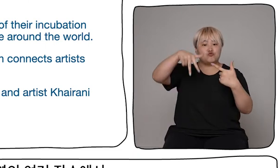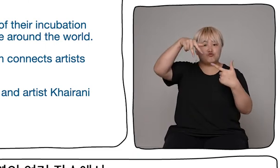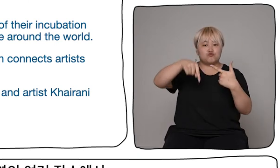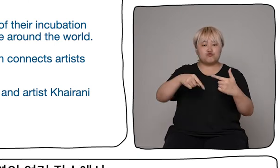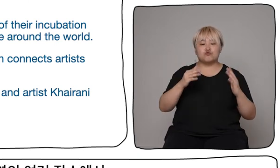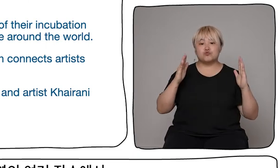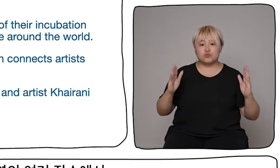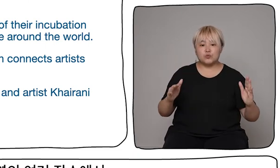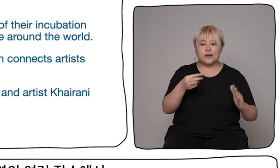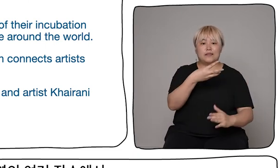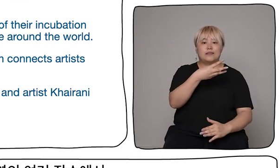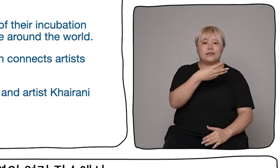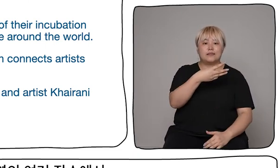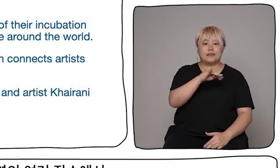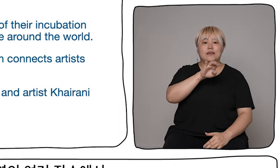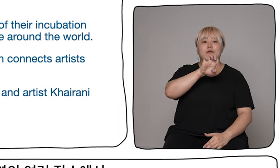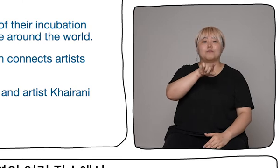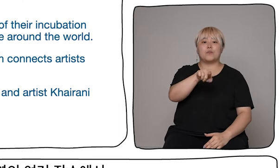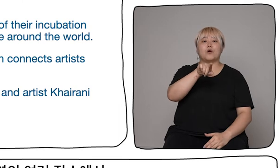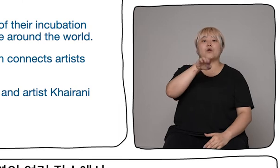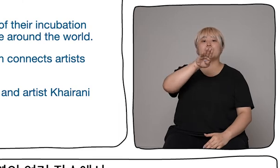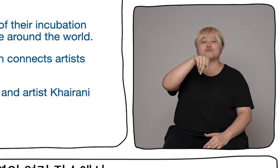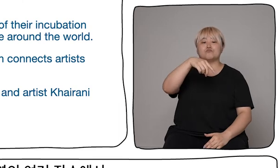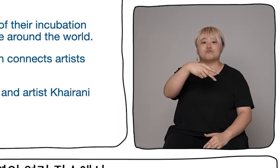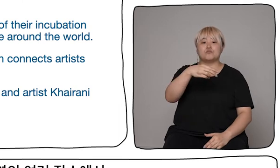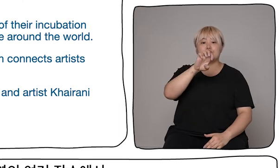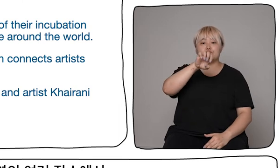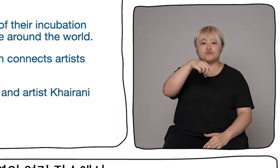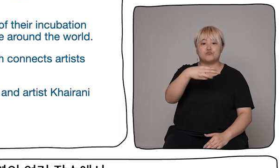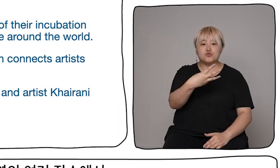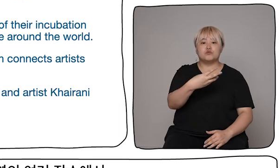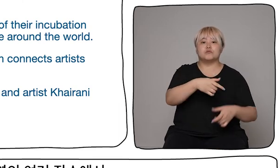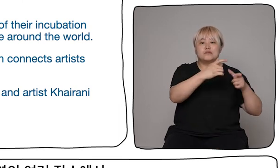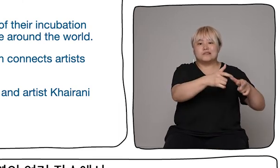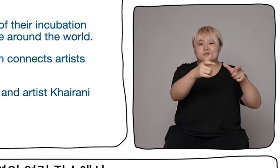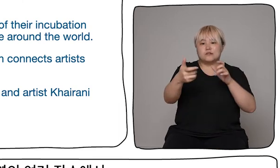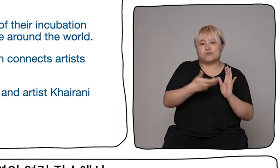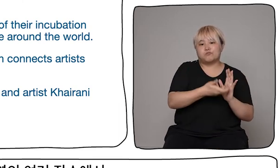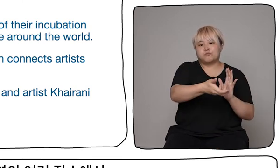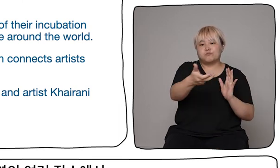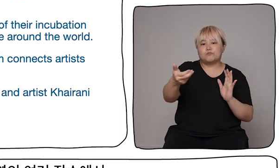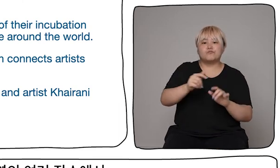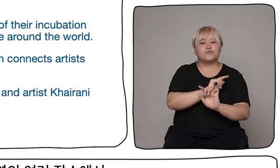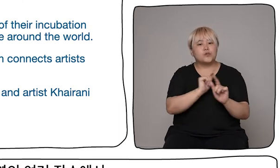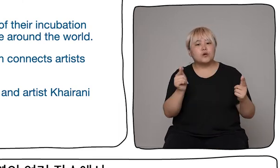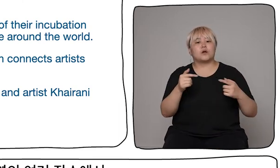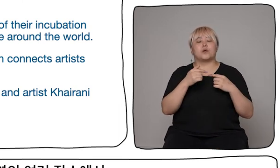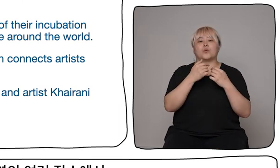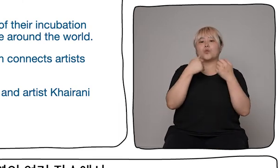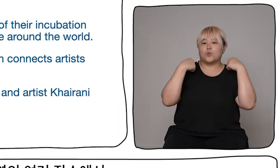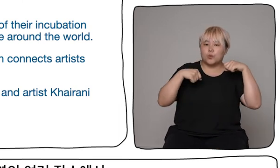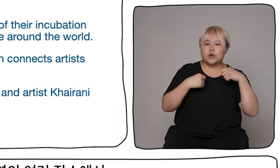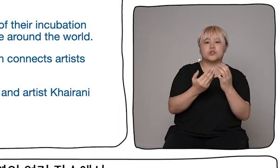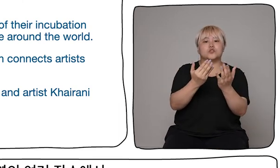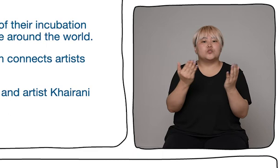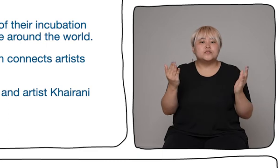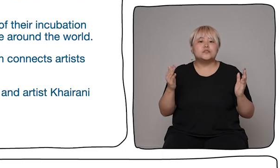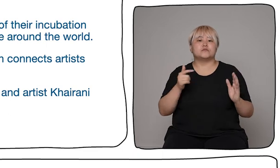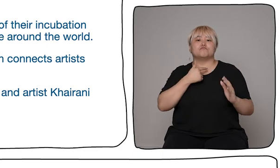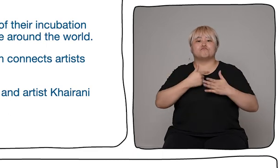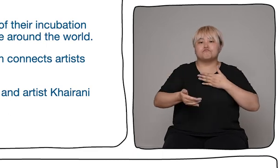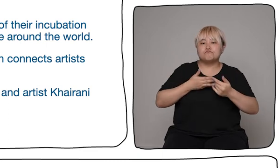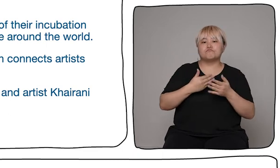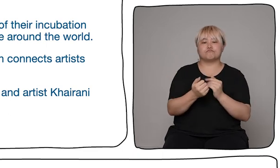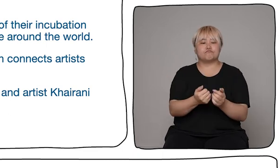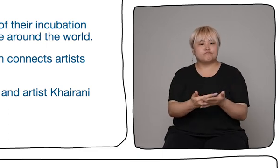all throughout Liverpool with multiple different performances and exhibitions and experiences across various venues in the city. Our